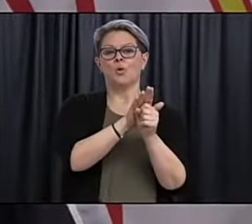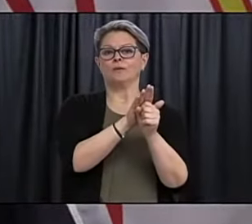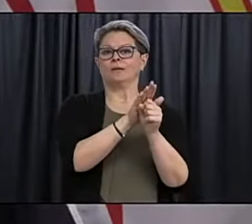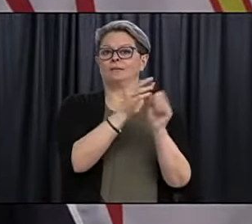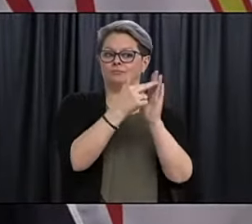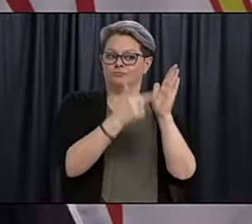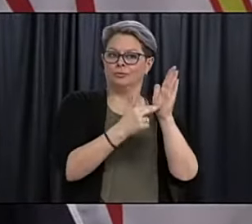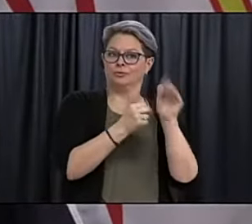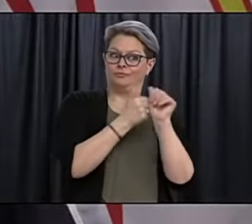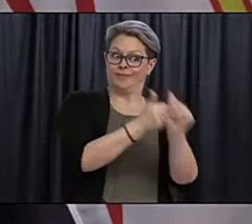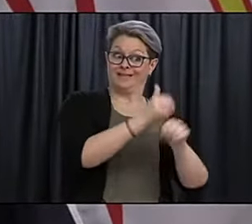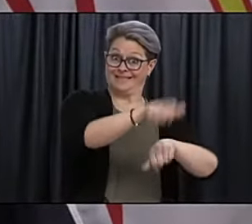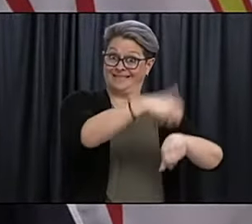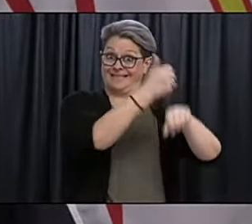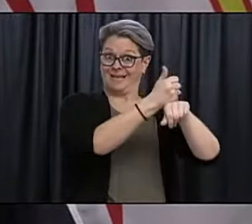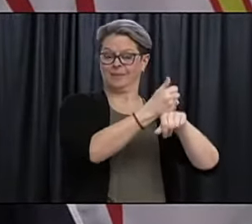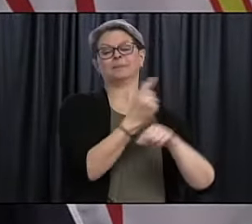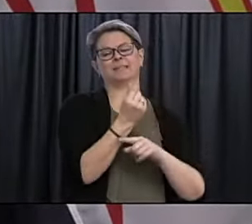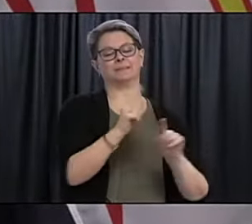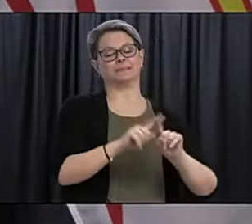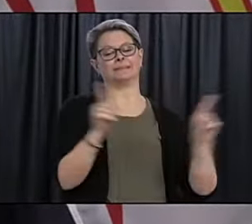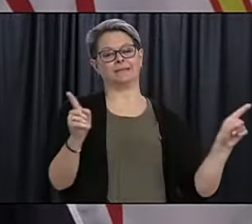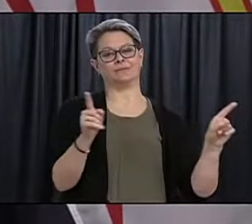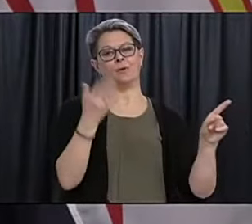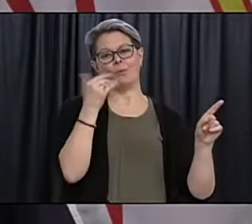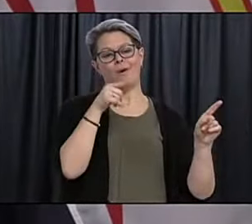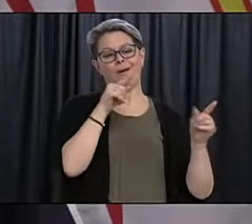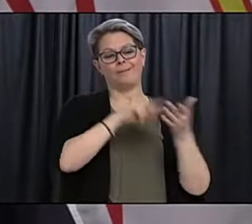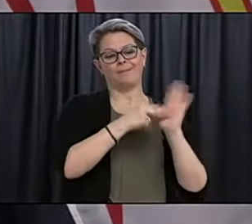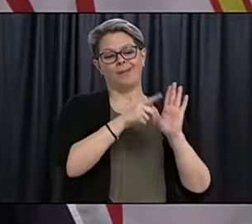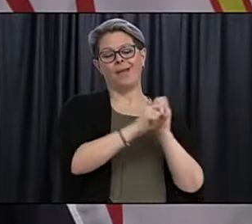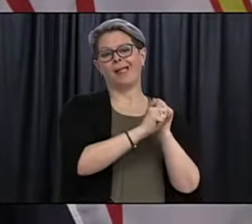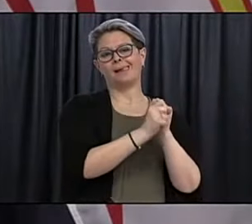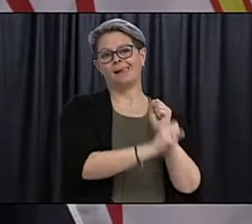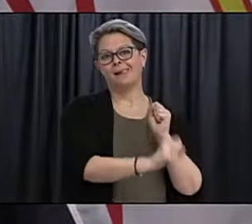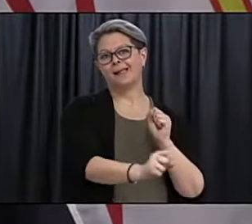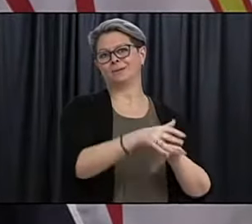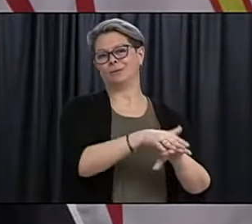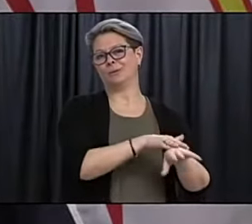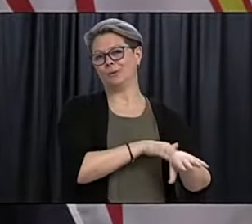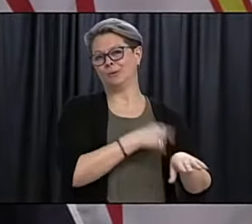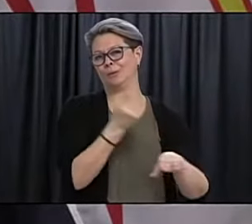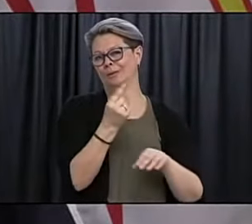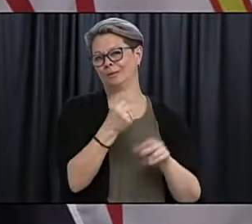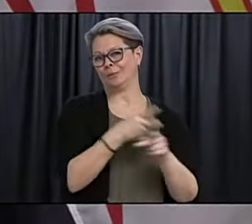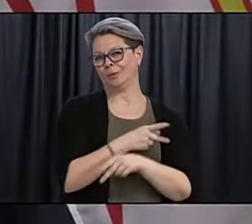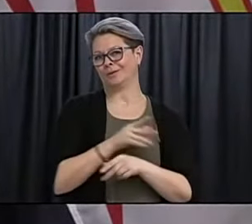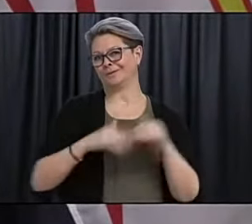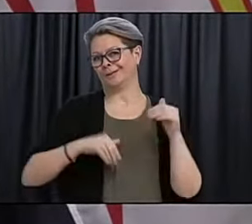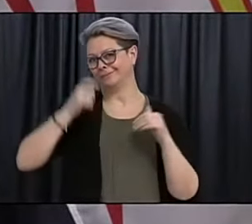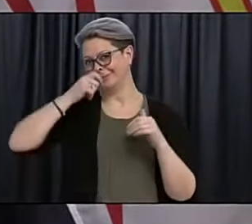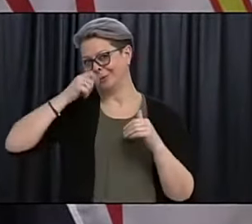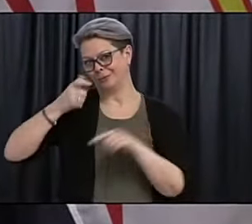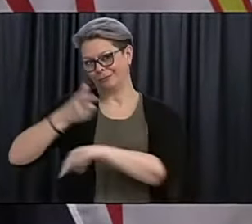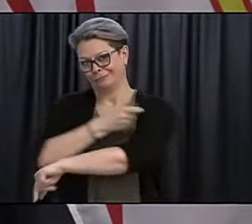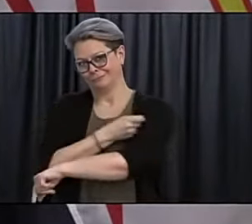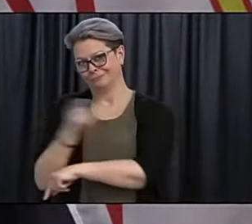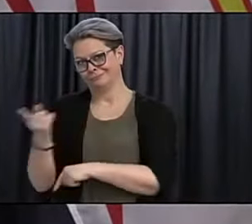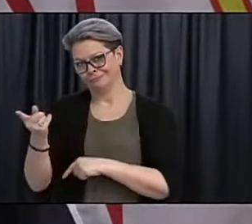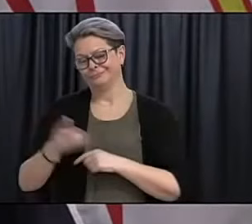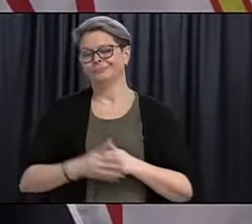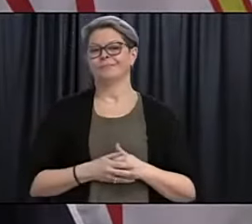we can't get as many through in a clinic as we normally would have because of those restrictions. Um, but the process of giving the vaccine,